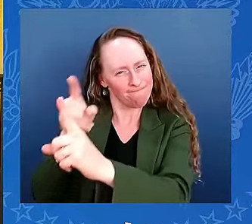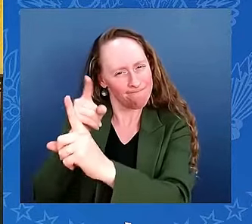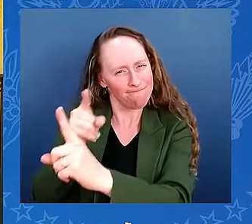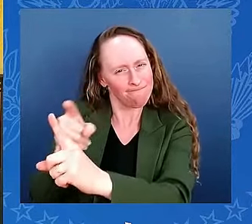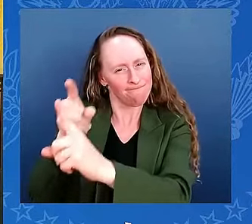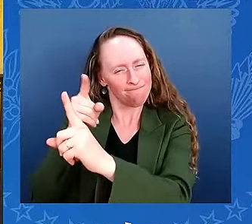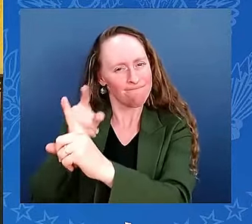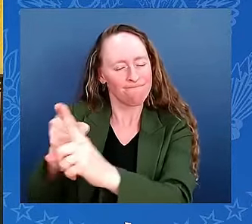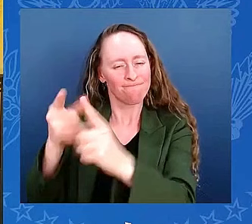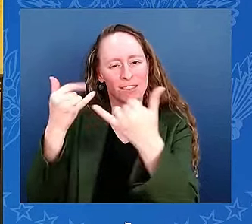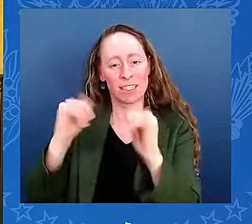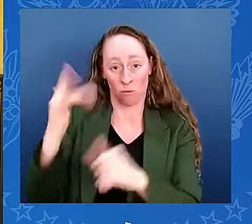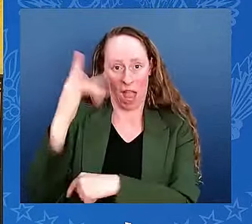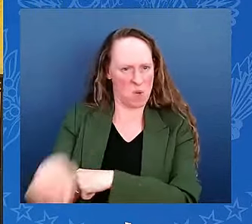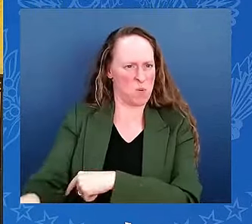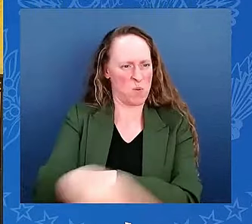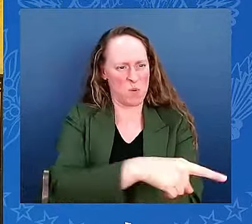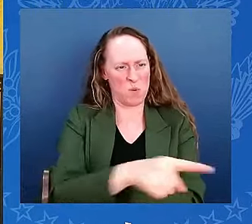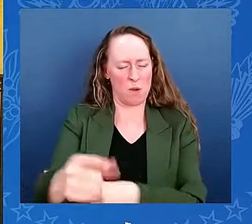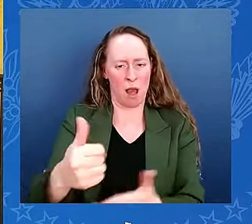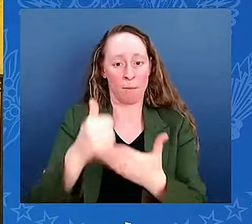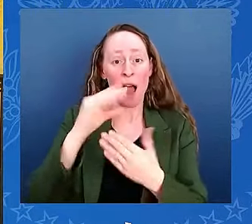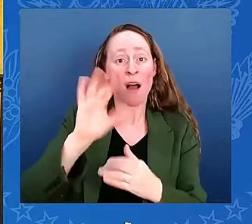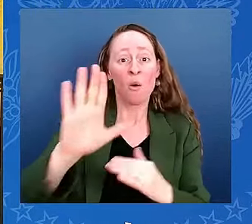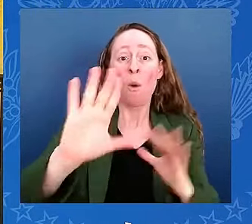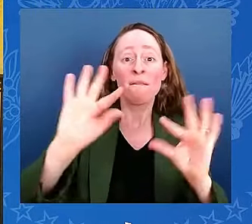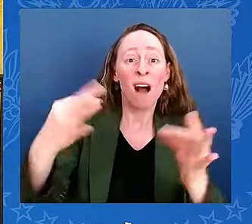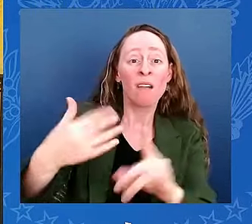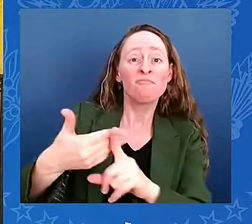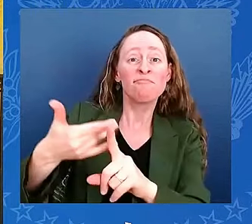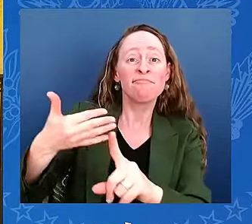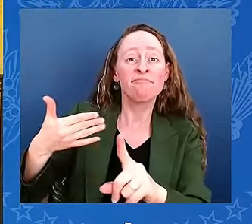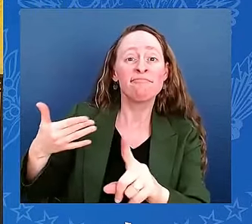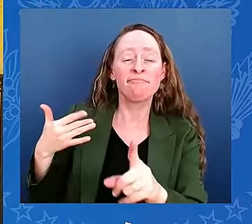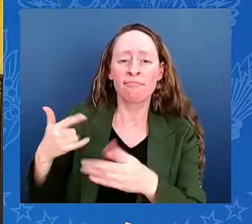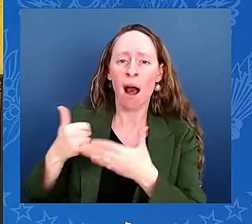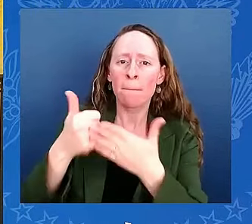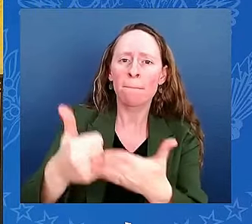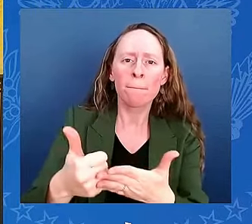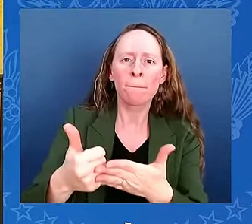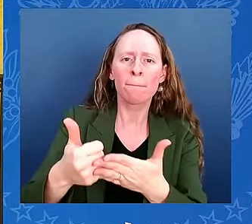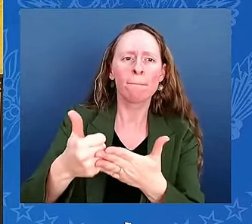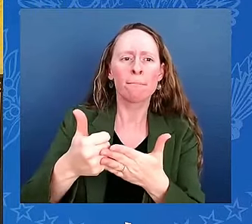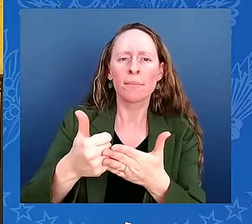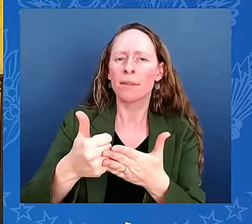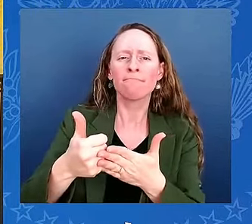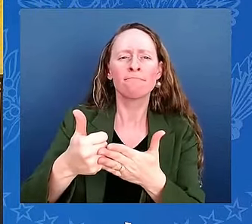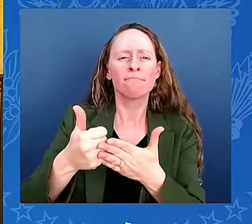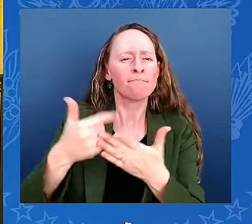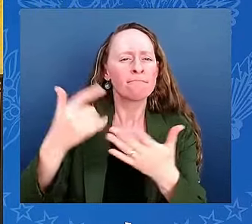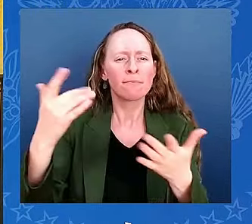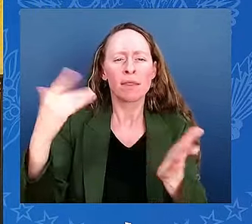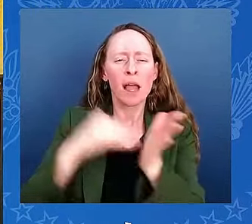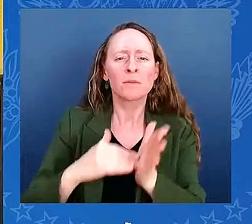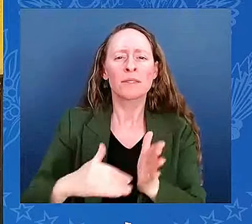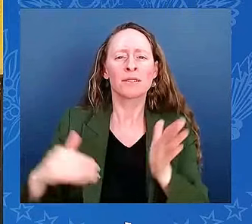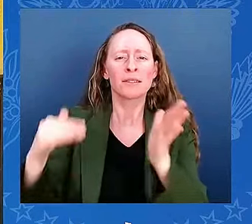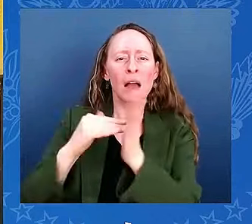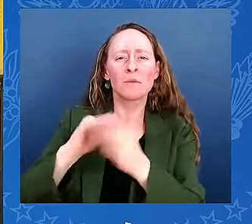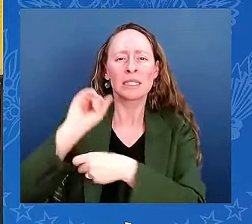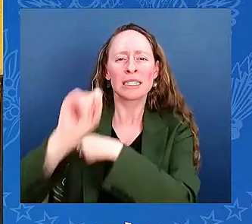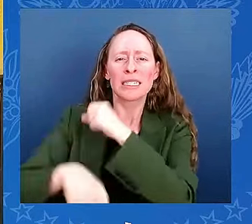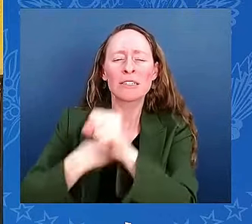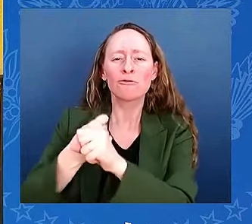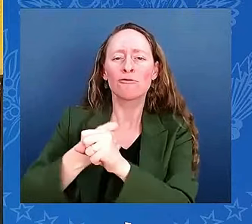before you, bringing thousands of years of heritage, tradition, to give shape and meaning to American life. And I mean it sincerely.